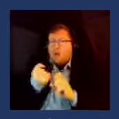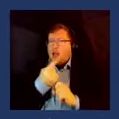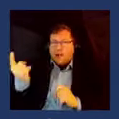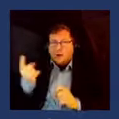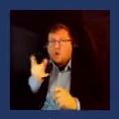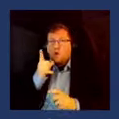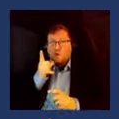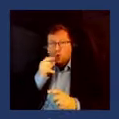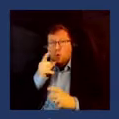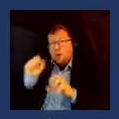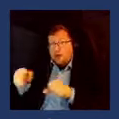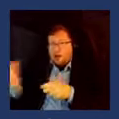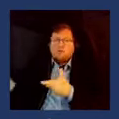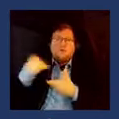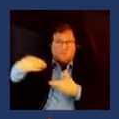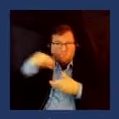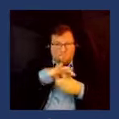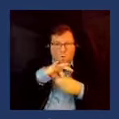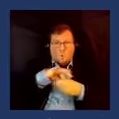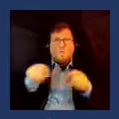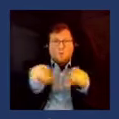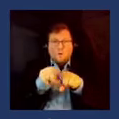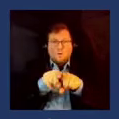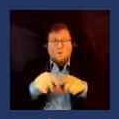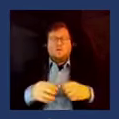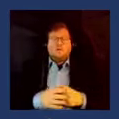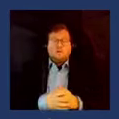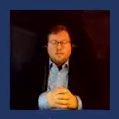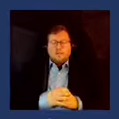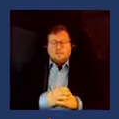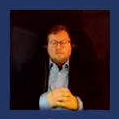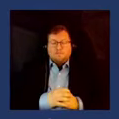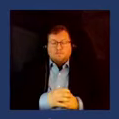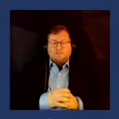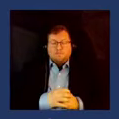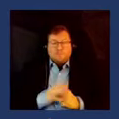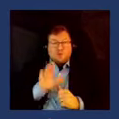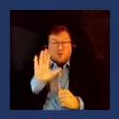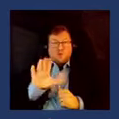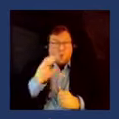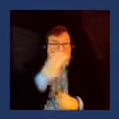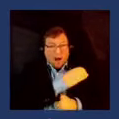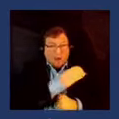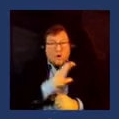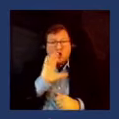but I also want you to to understand your power and conviction